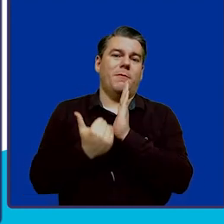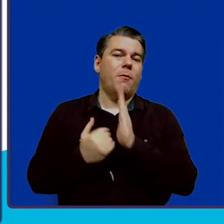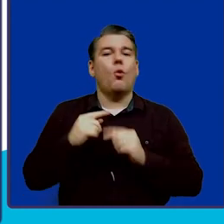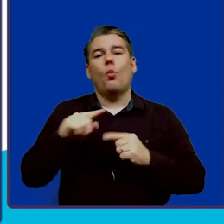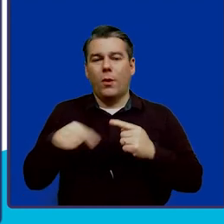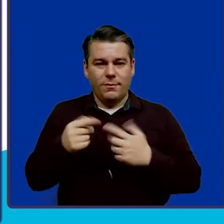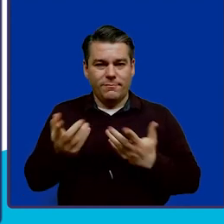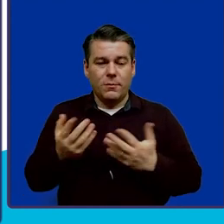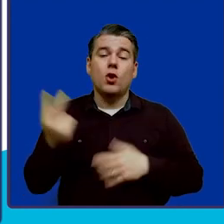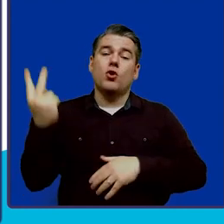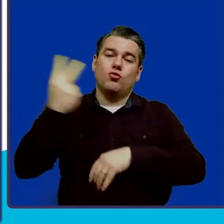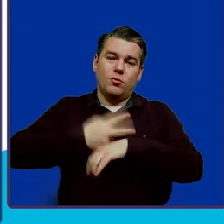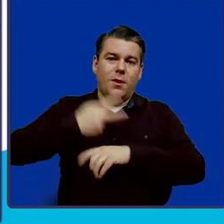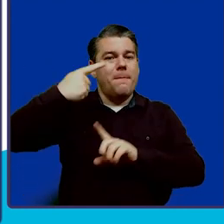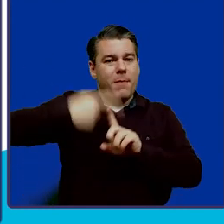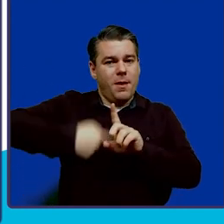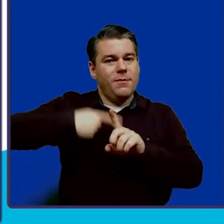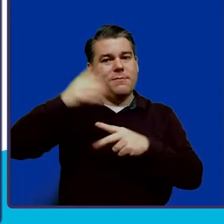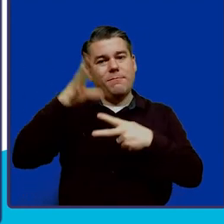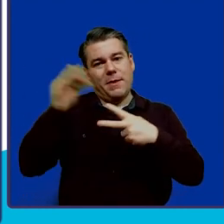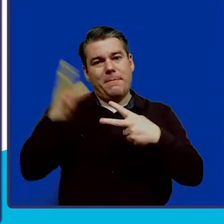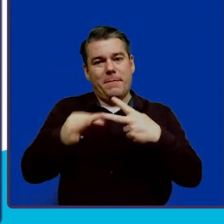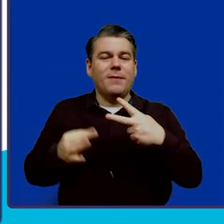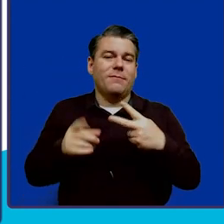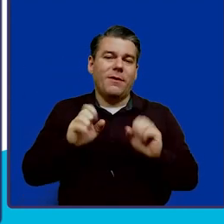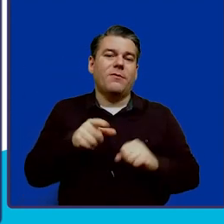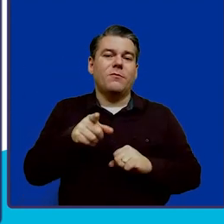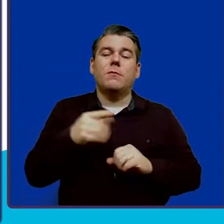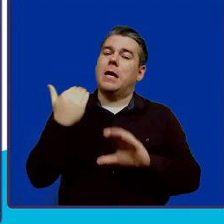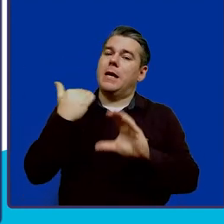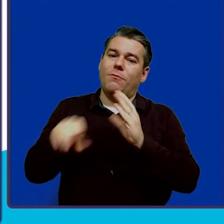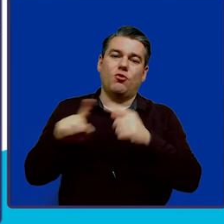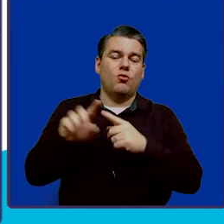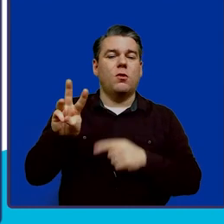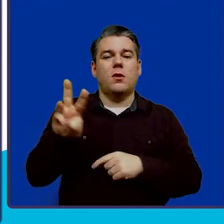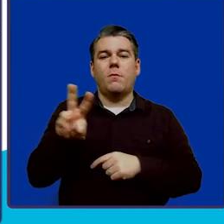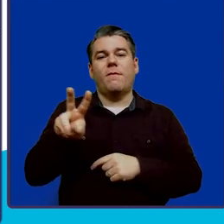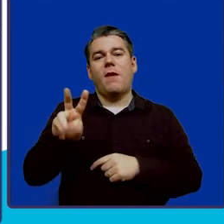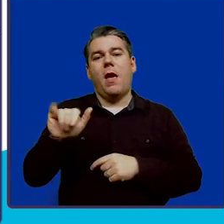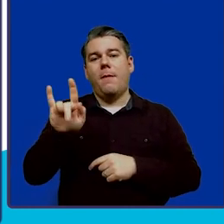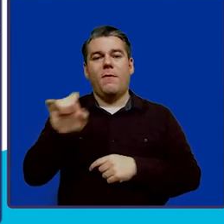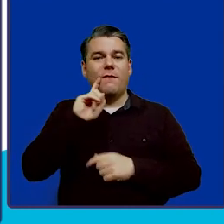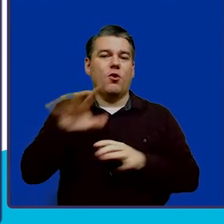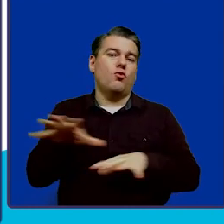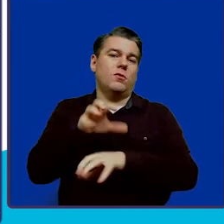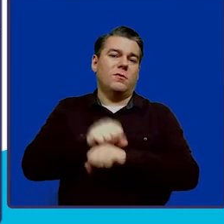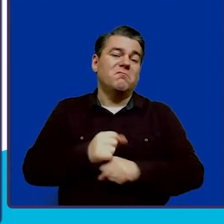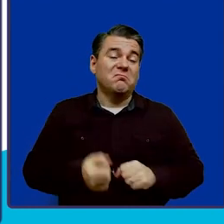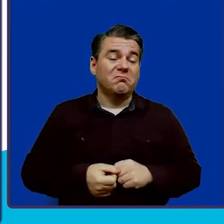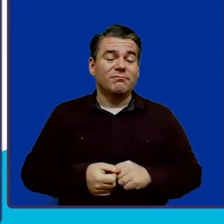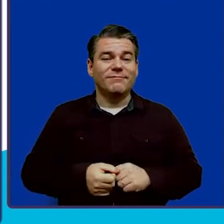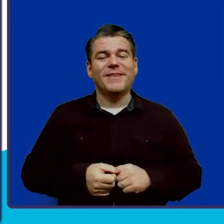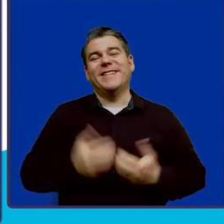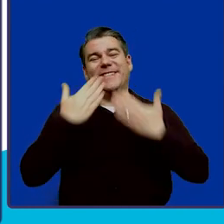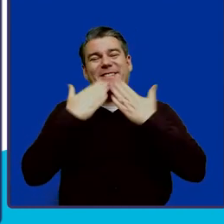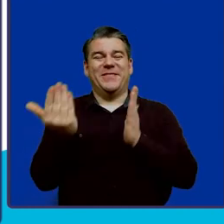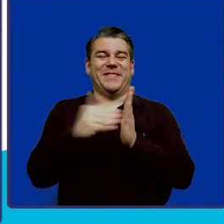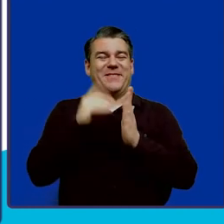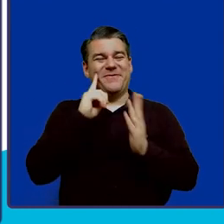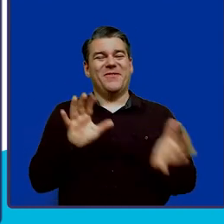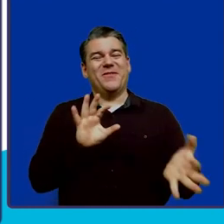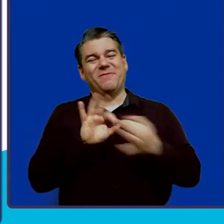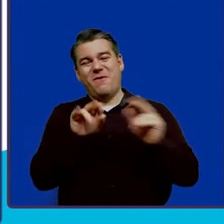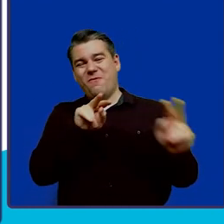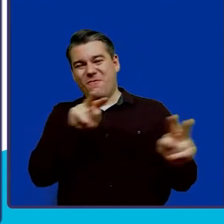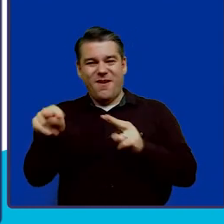include two dates per month to choose from and you can simply email WB ABLE to reserve your spot. So thank you again for attending